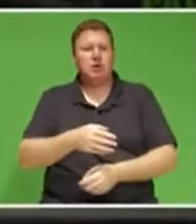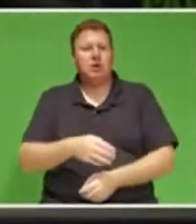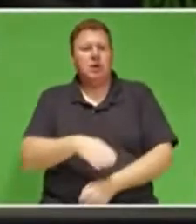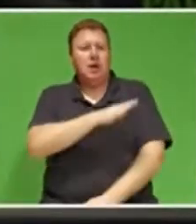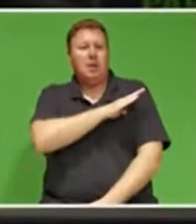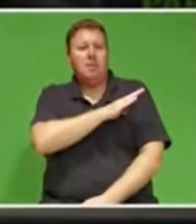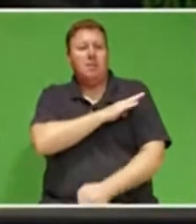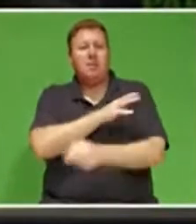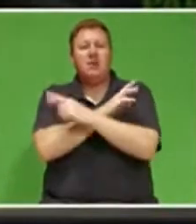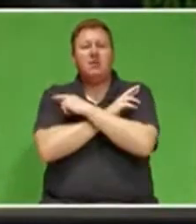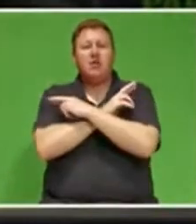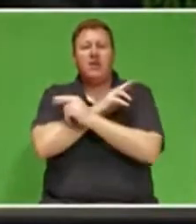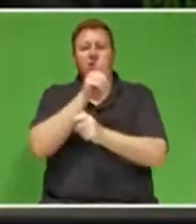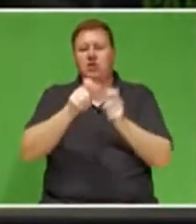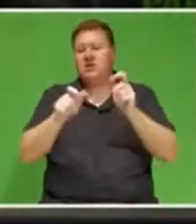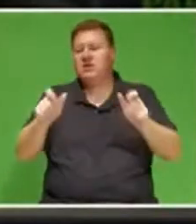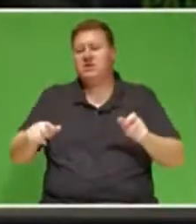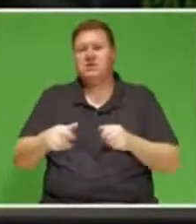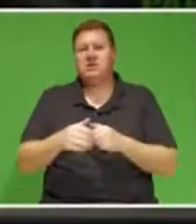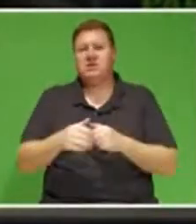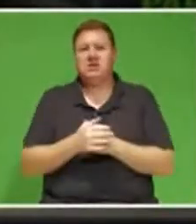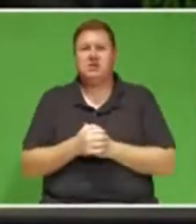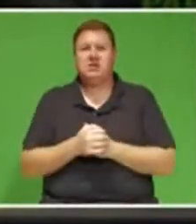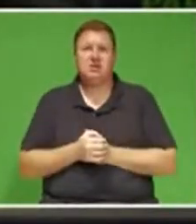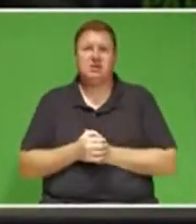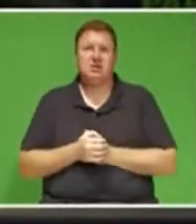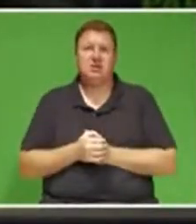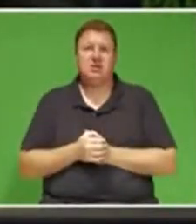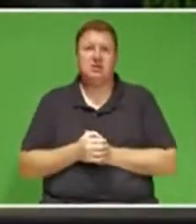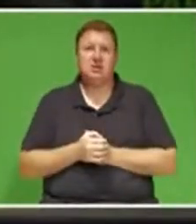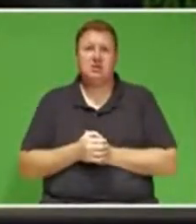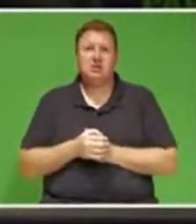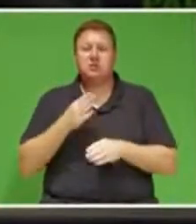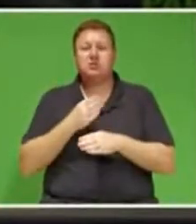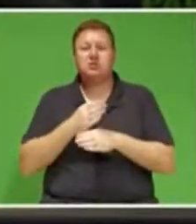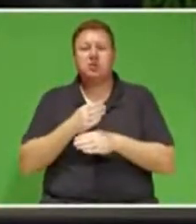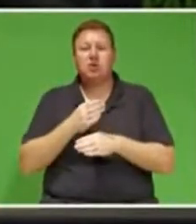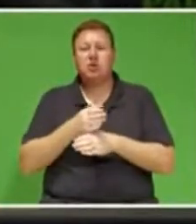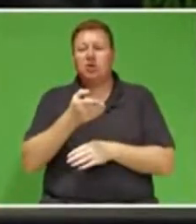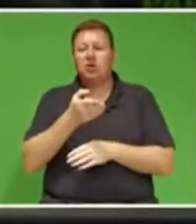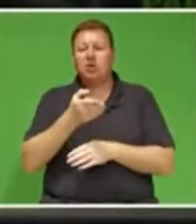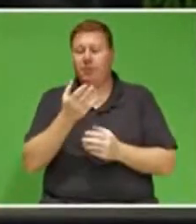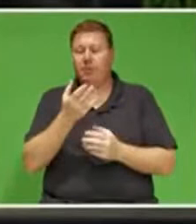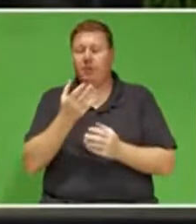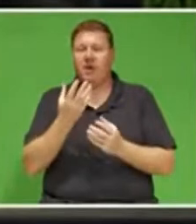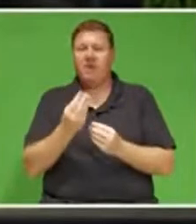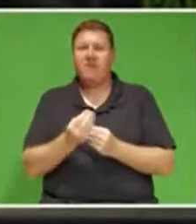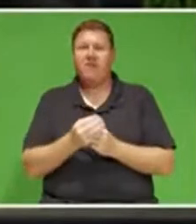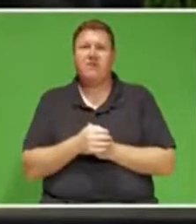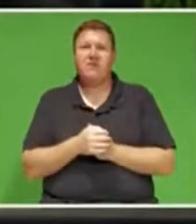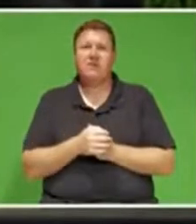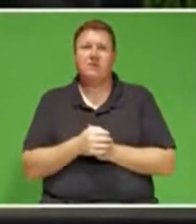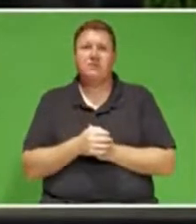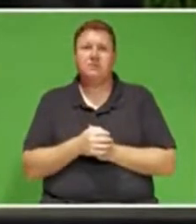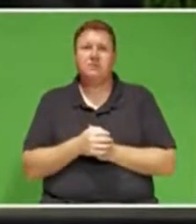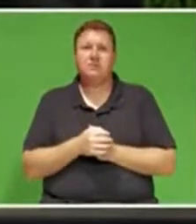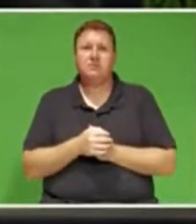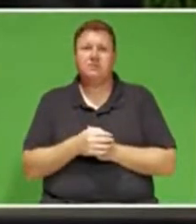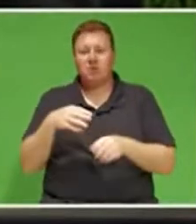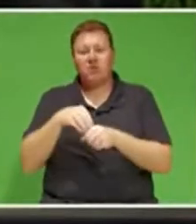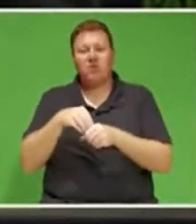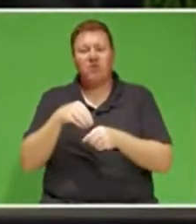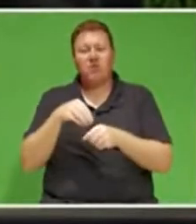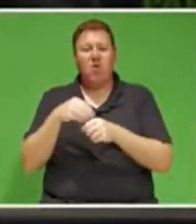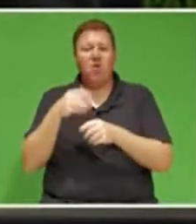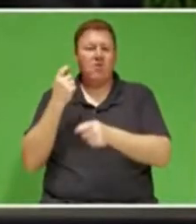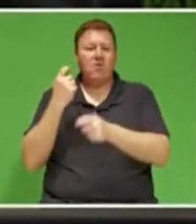the job and the task that he has had in engaging with traditional